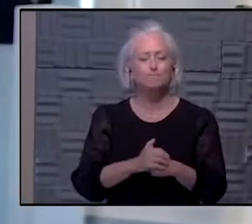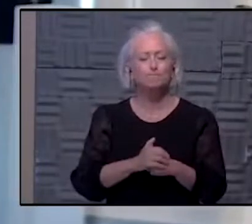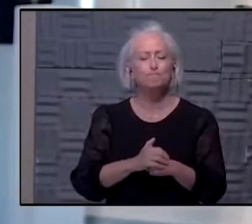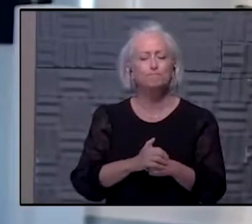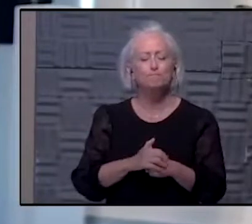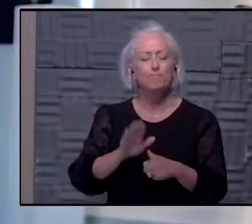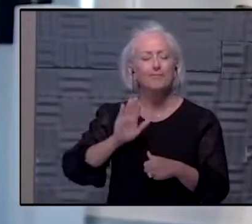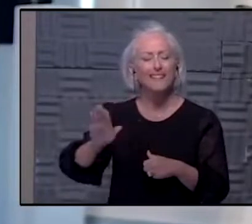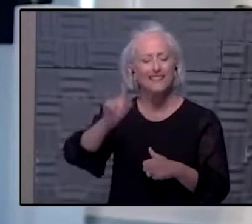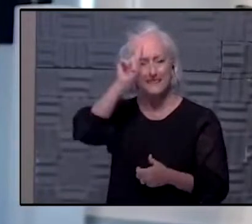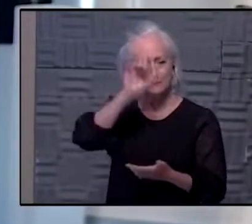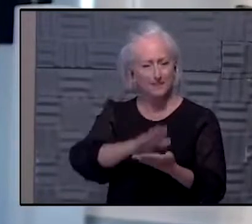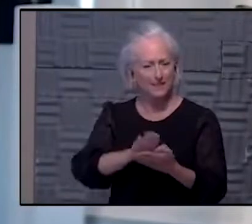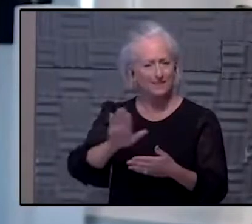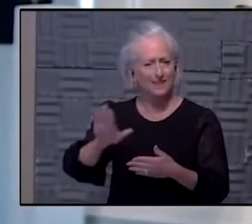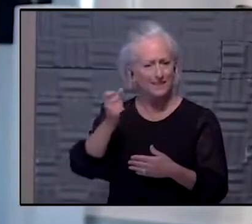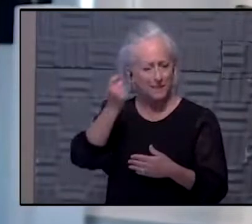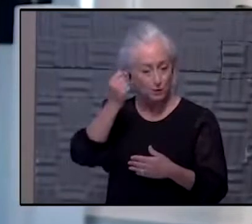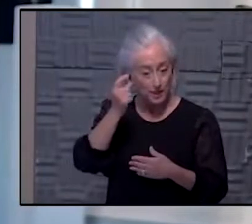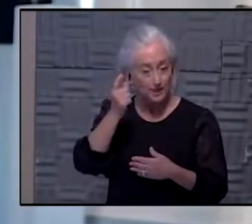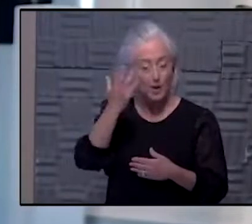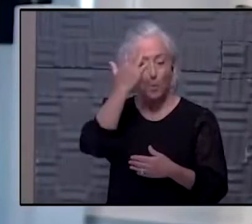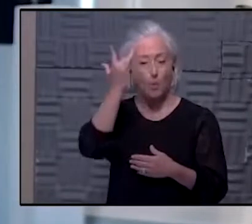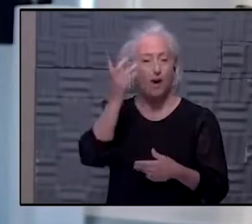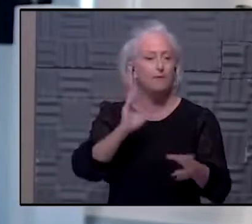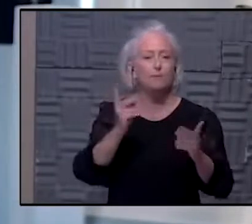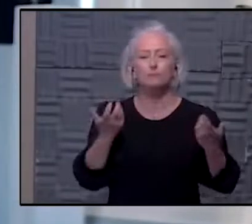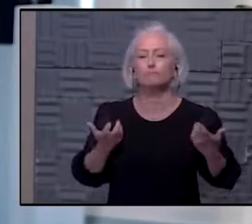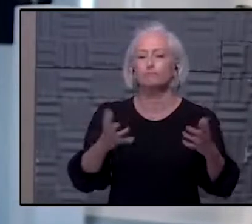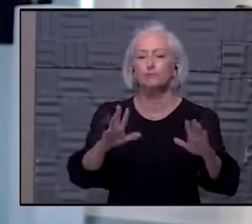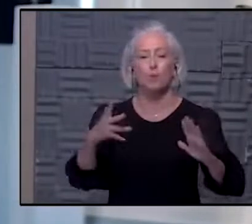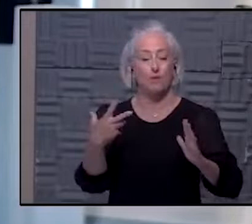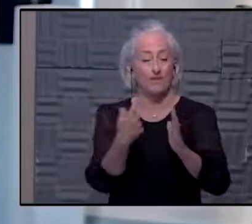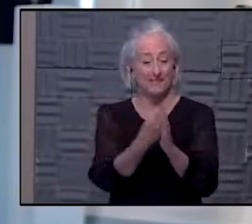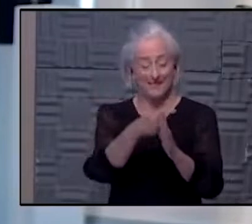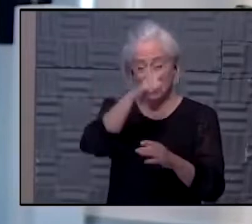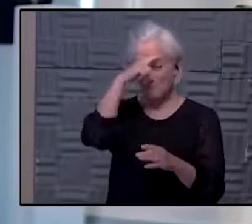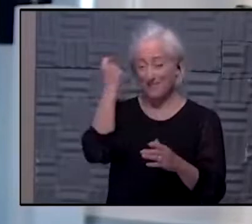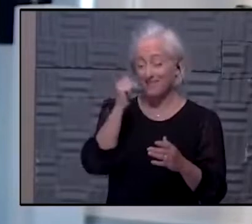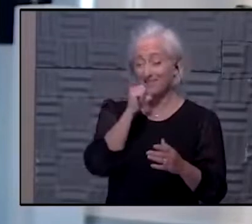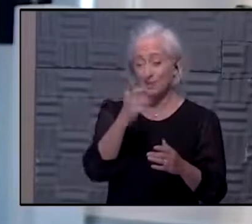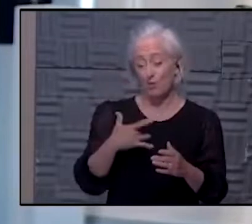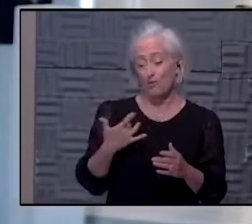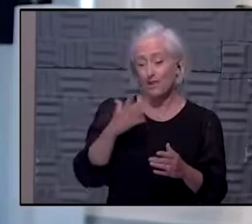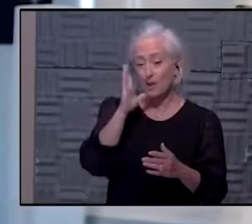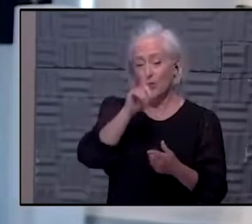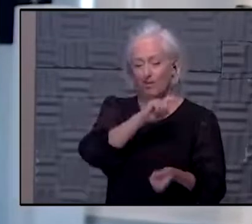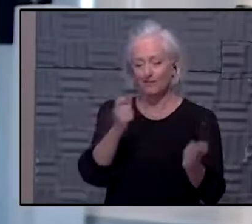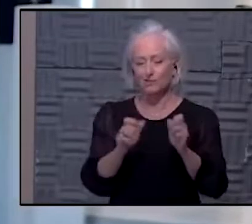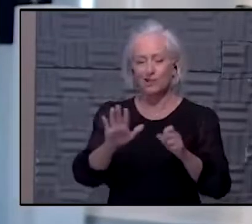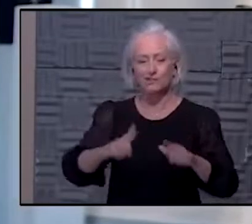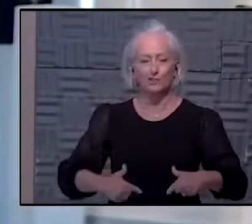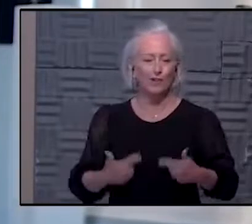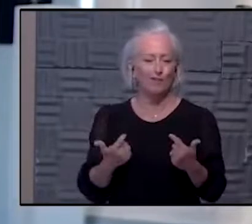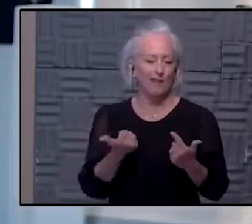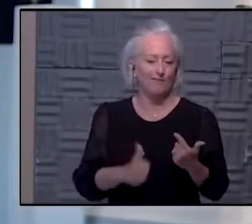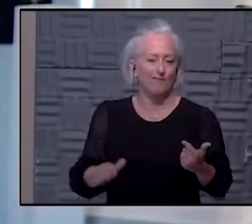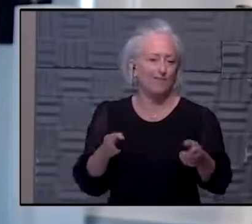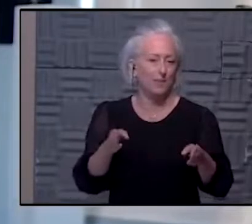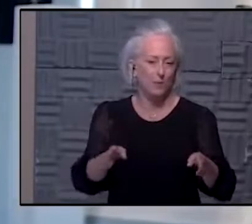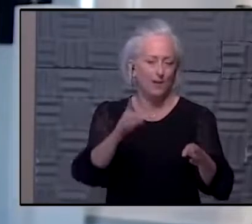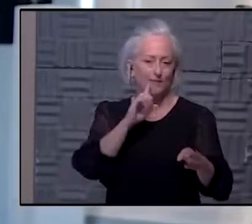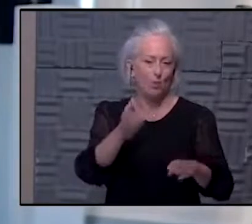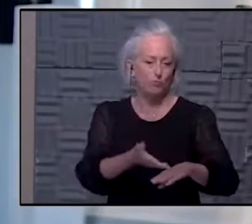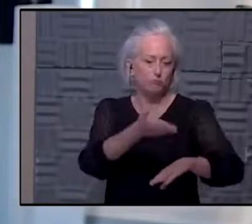belief, the reason that people are choosing not to get the vaccine is because they don't feel like it's going to change their life in any way for the